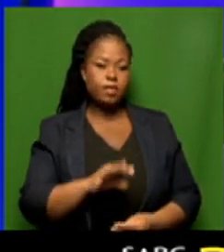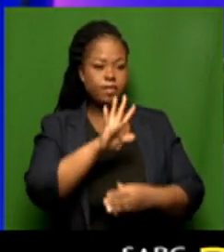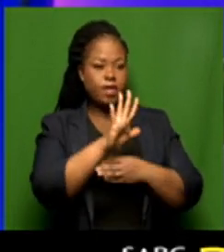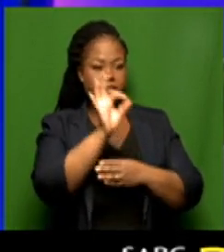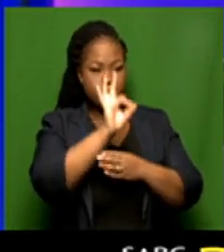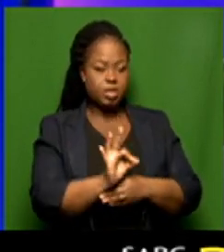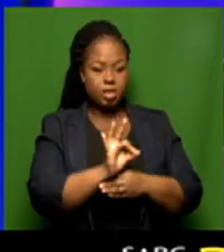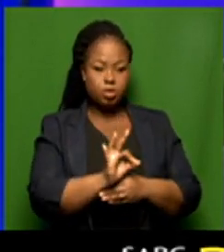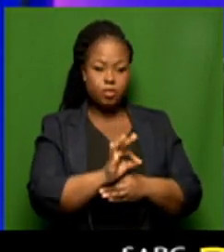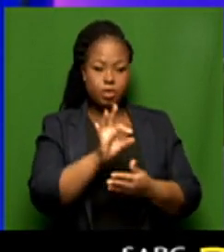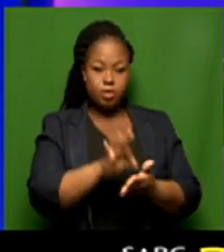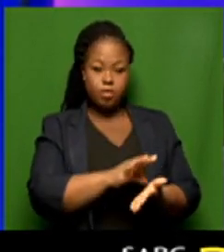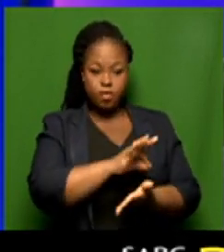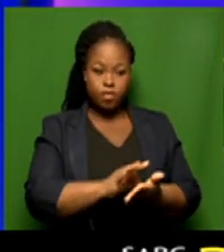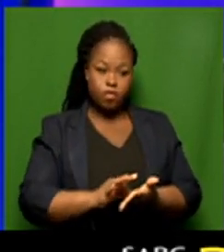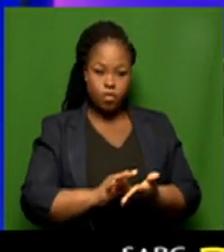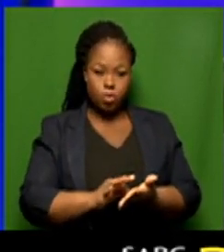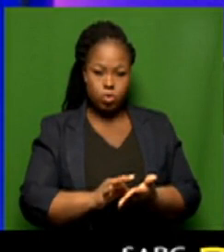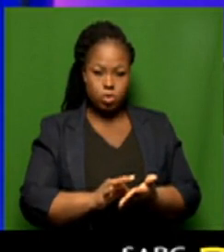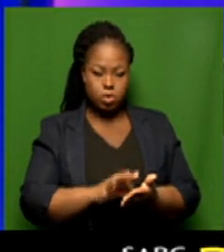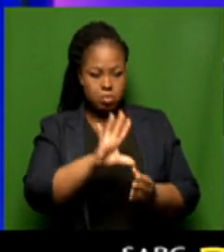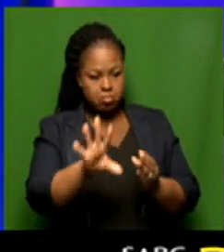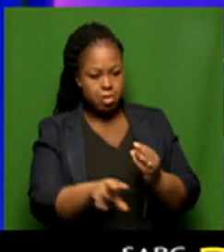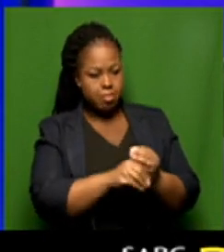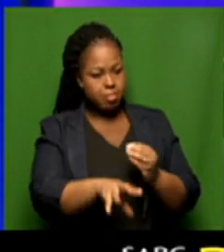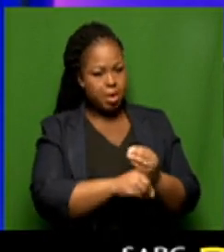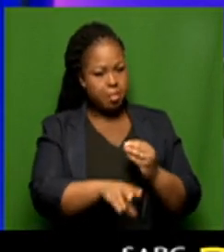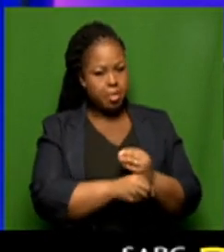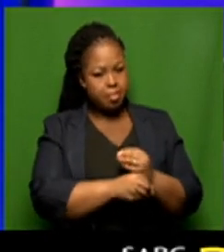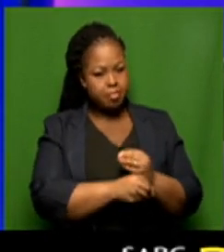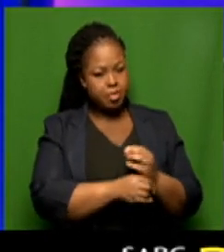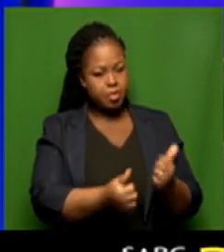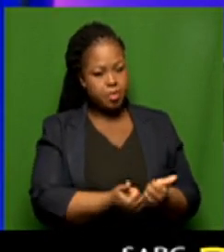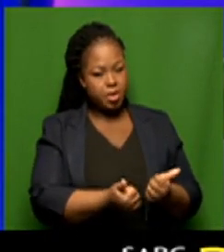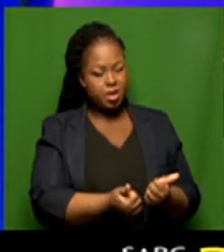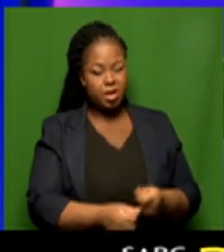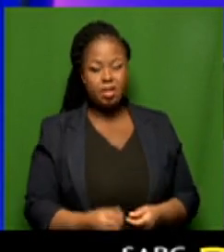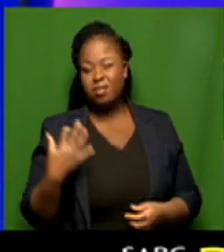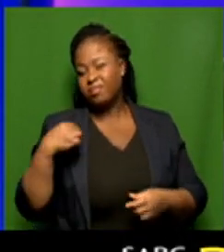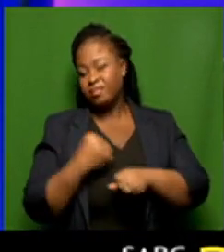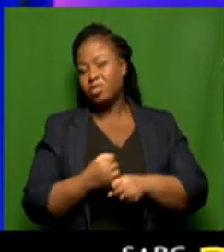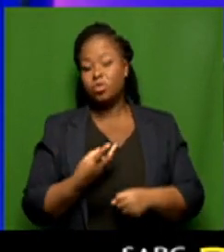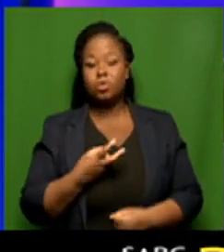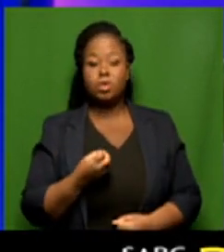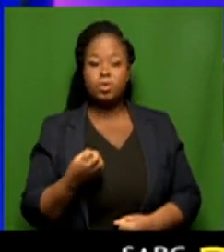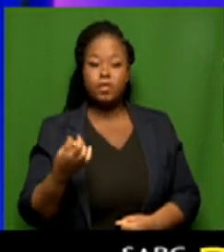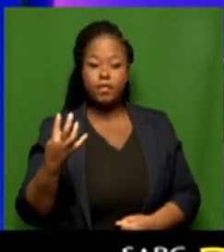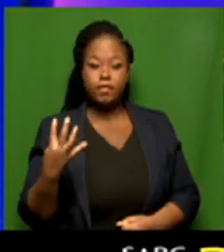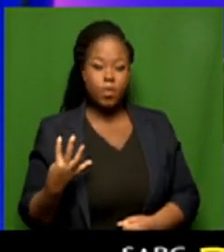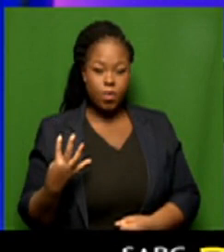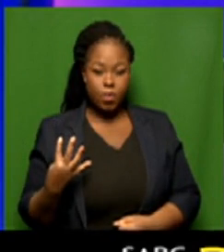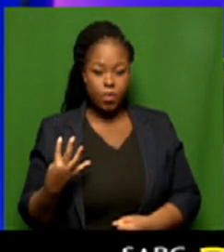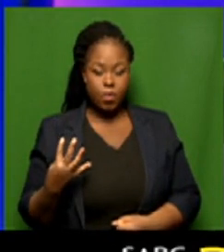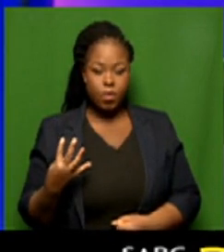of the votes being in, in 2004, we were able